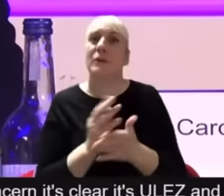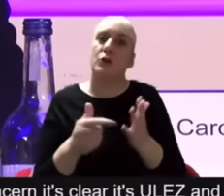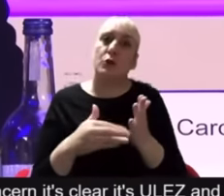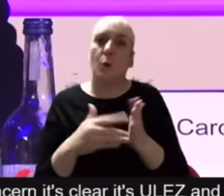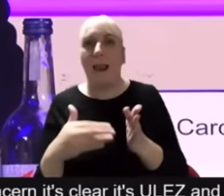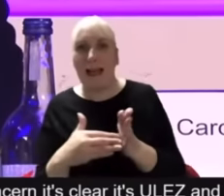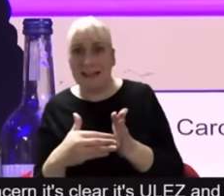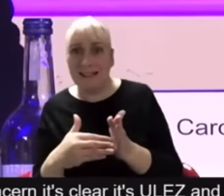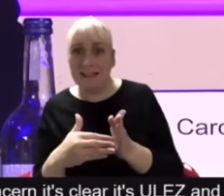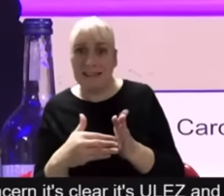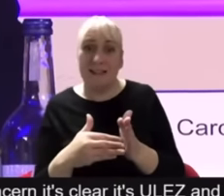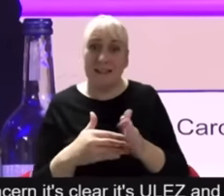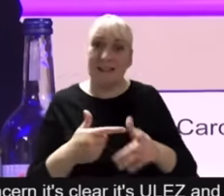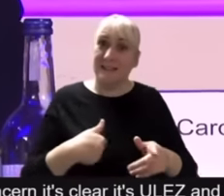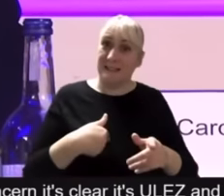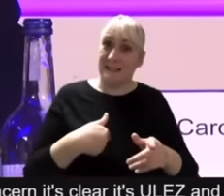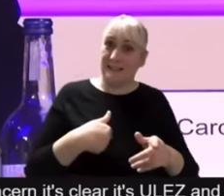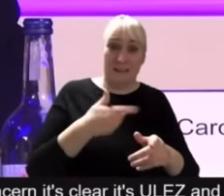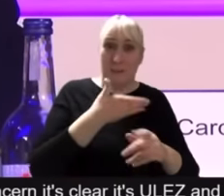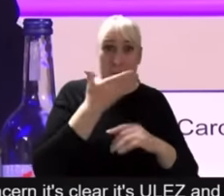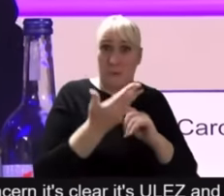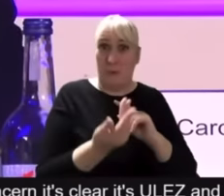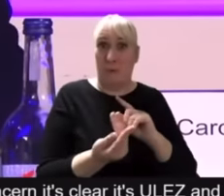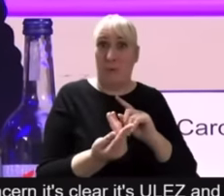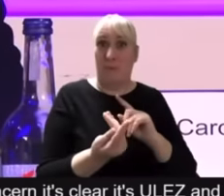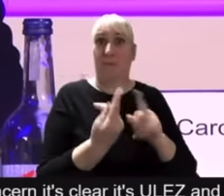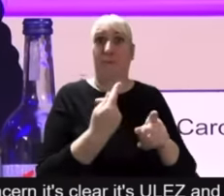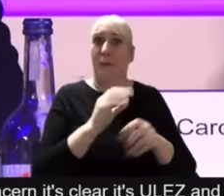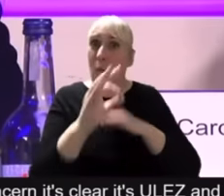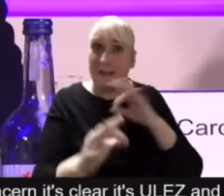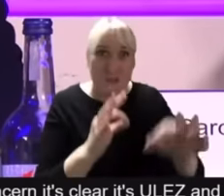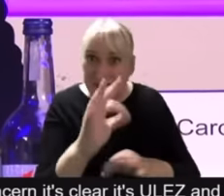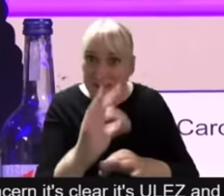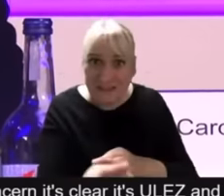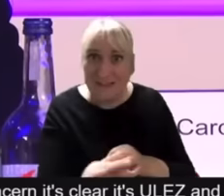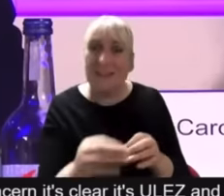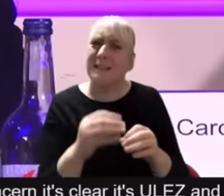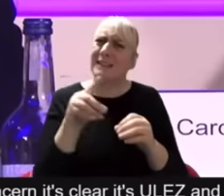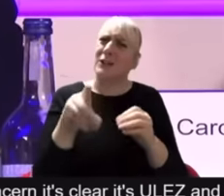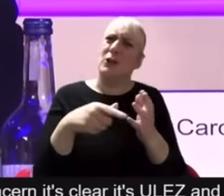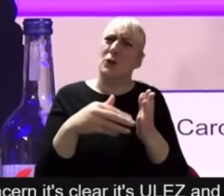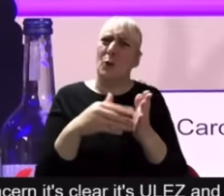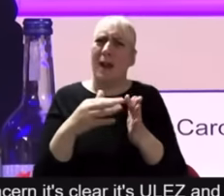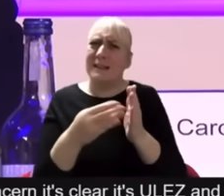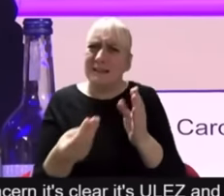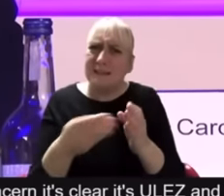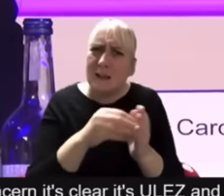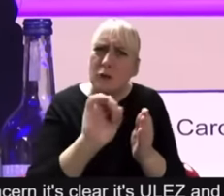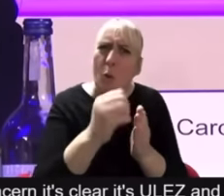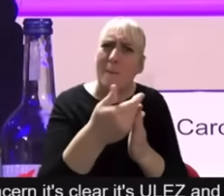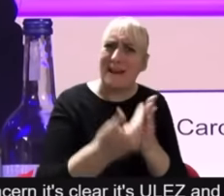questions. It wasn't in your manifesto. It wasn't in your manifesto. You are not giving